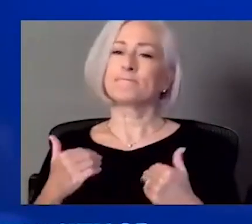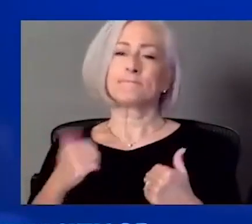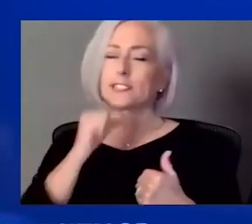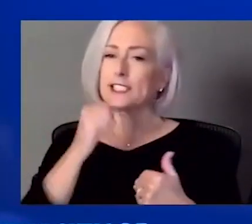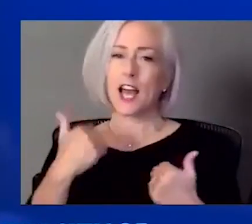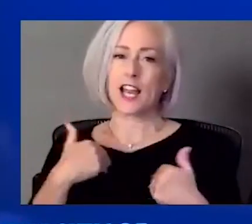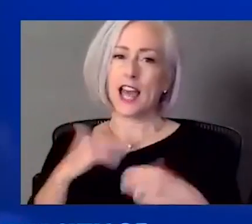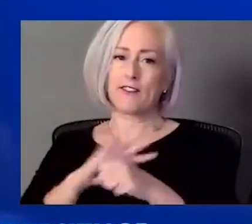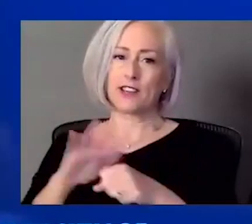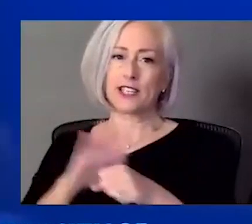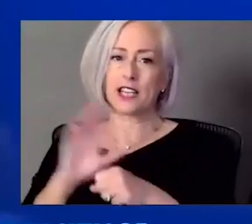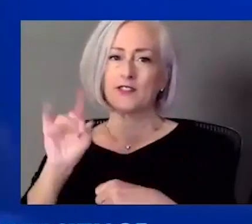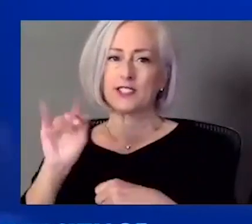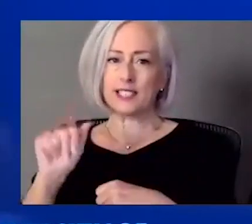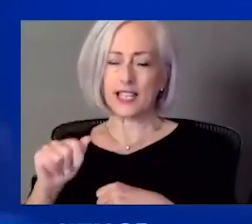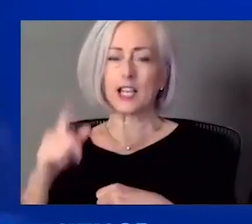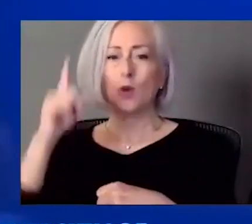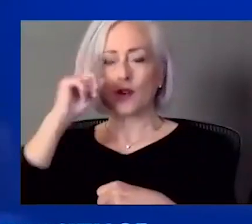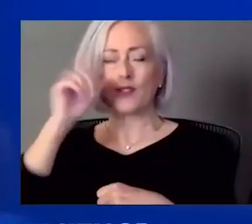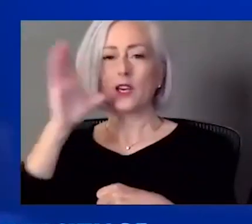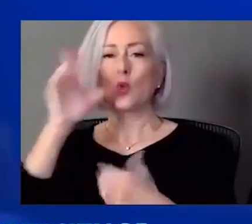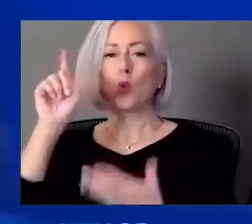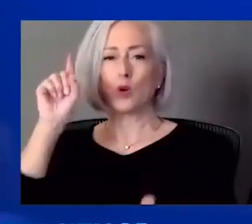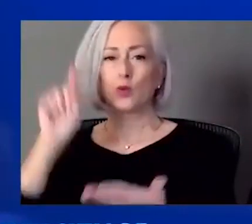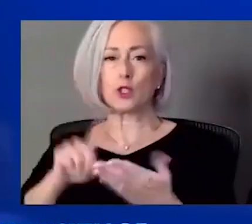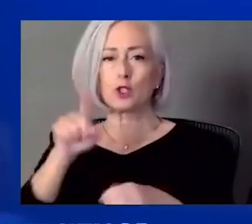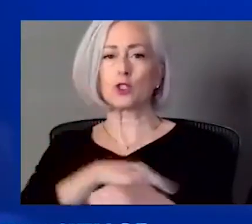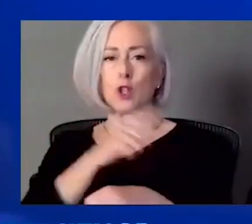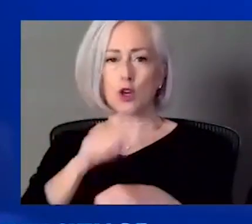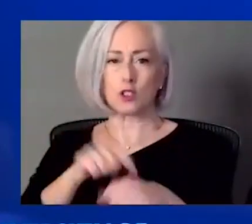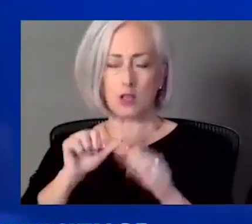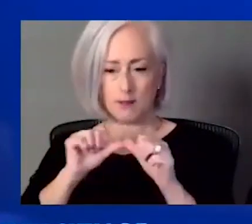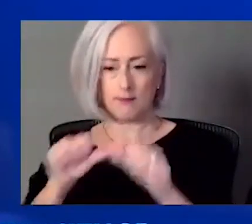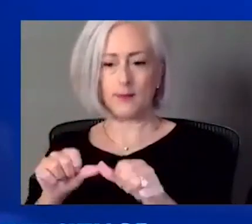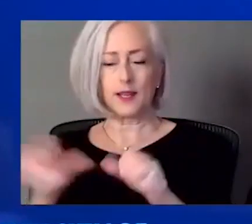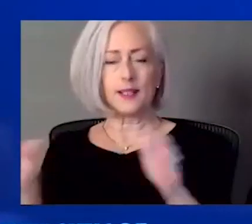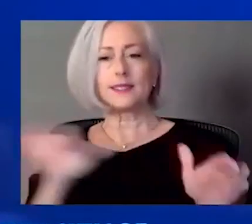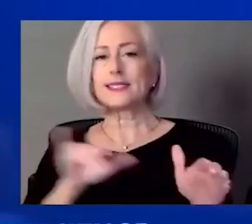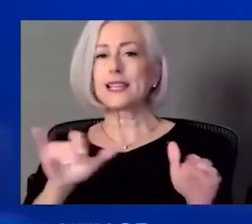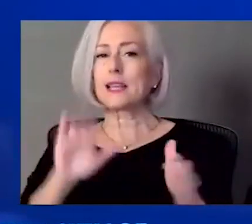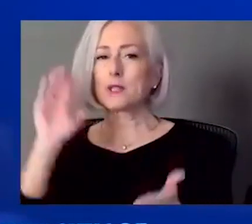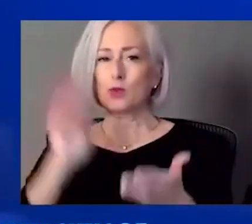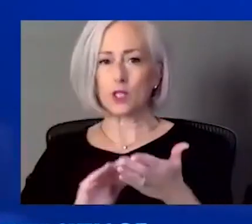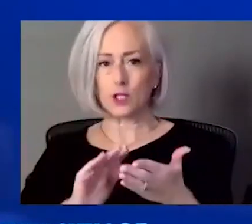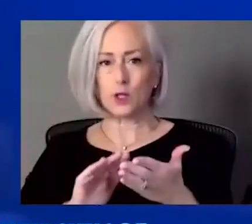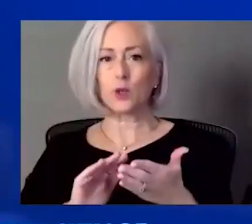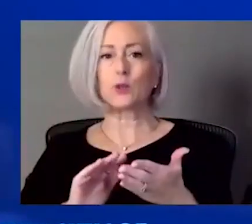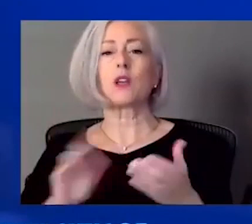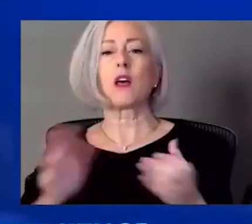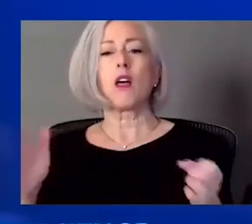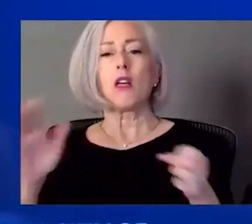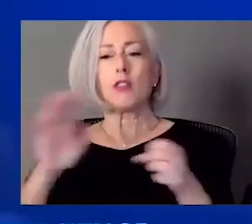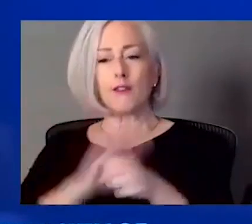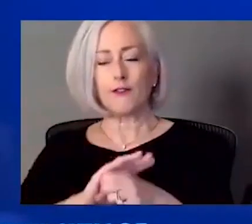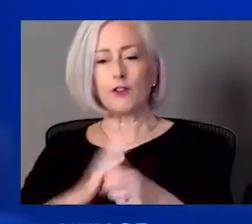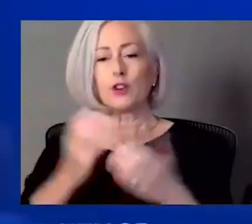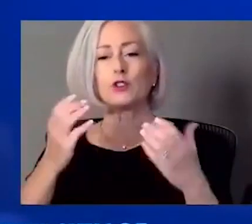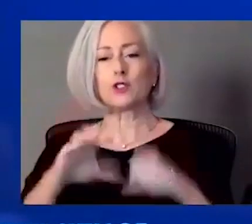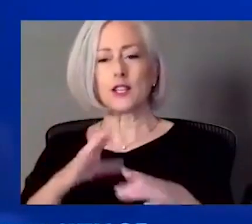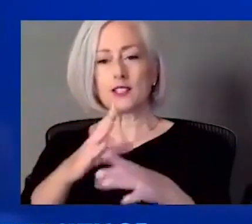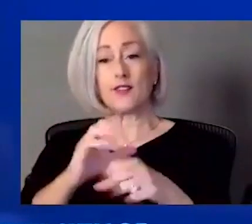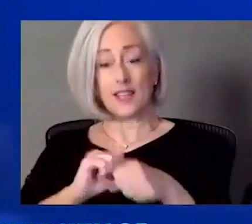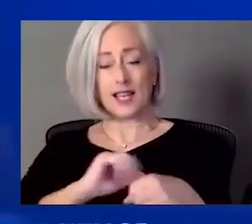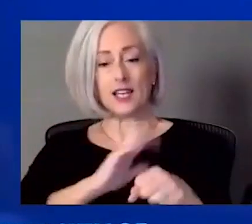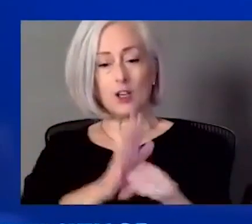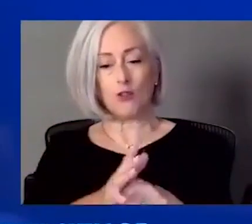and believe it will reduce just as it reduces the full spectrum of COVID-19 disease, it will reduce your risk of having any of those long haul